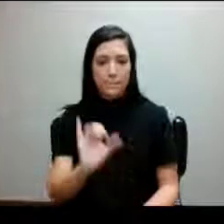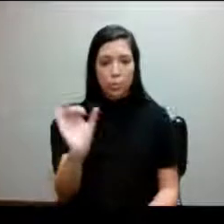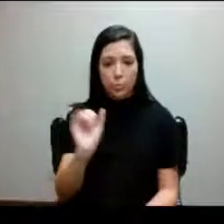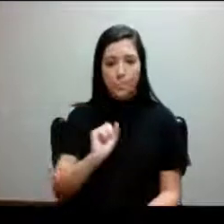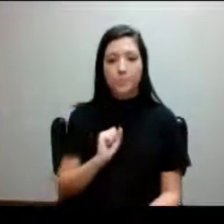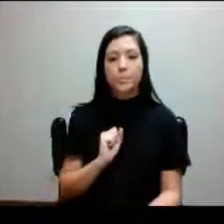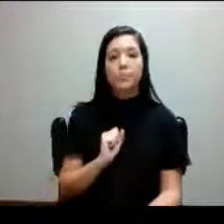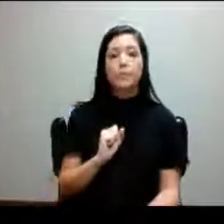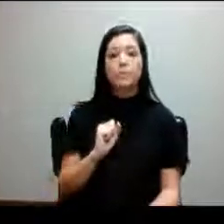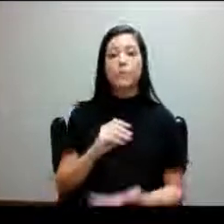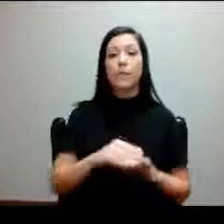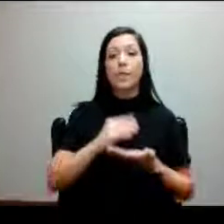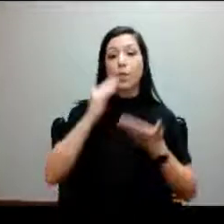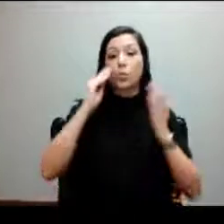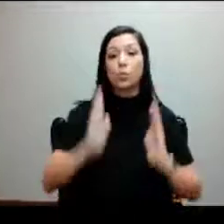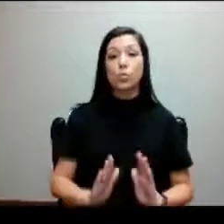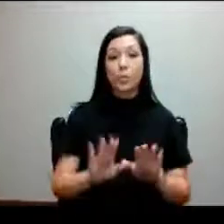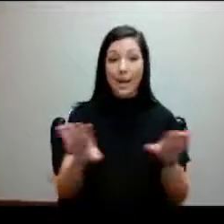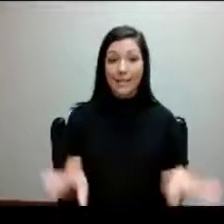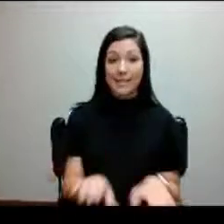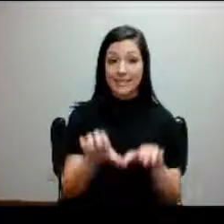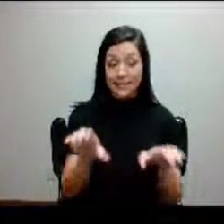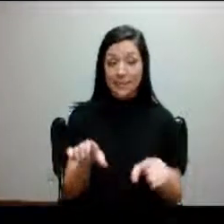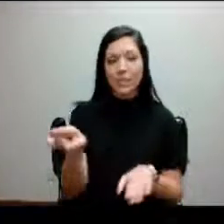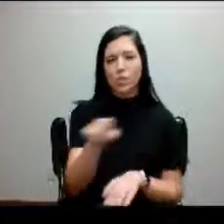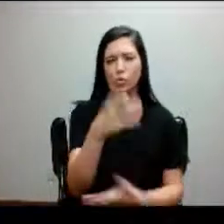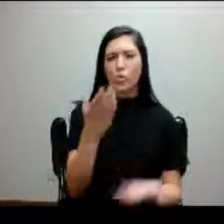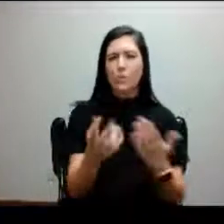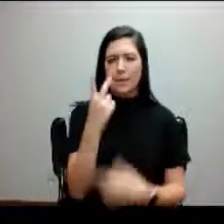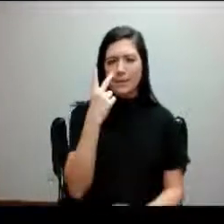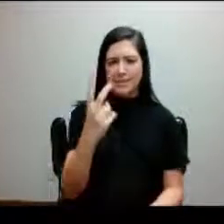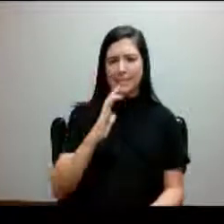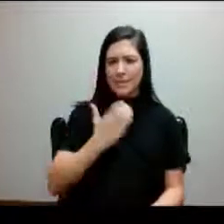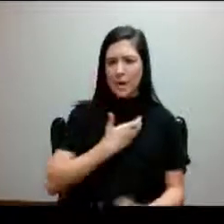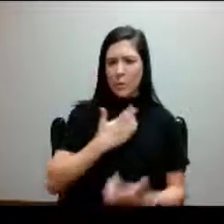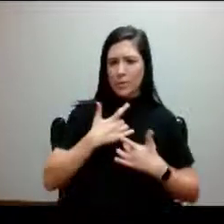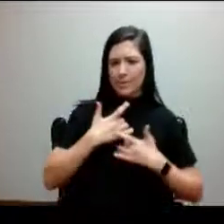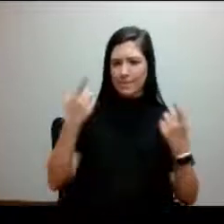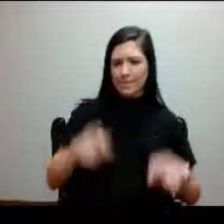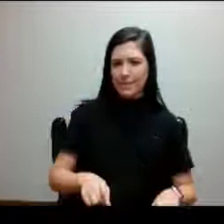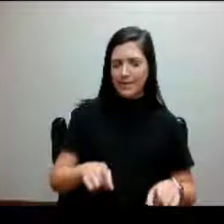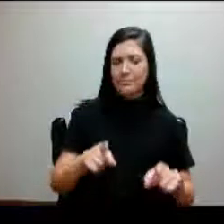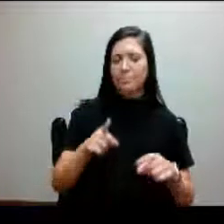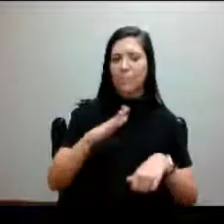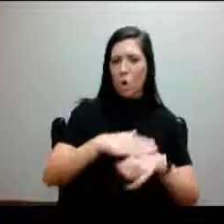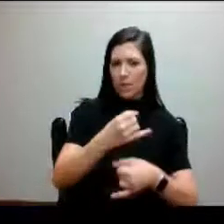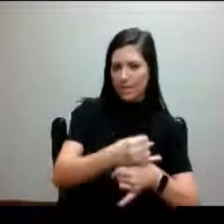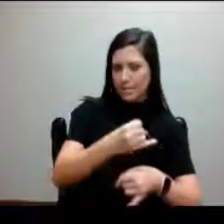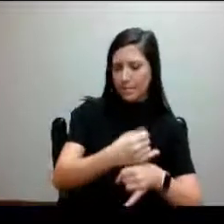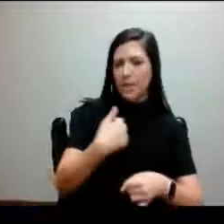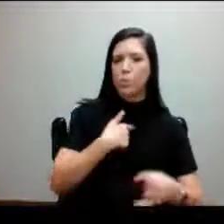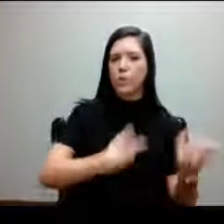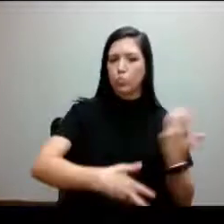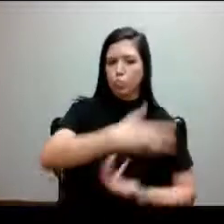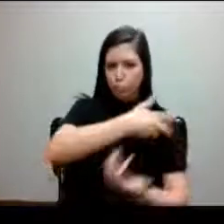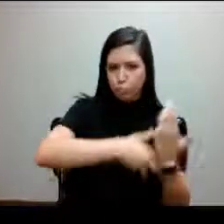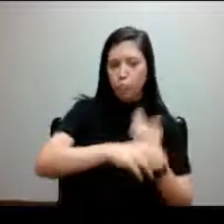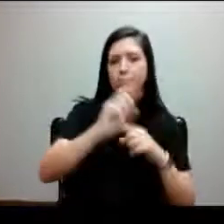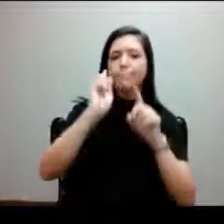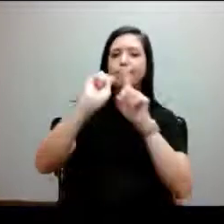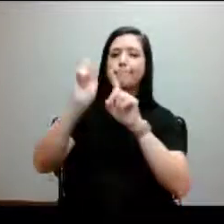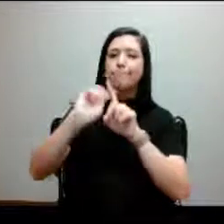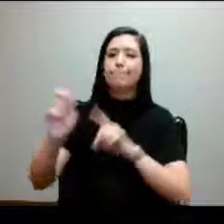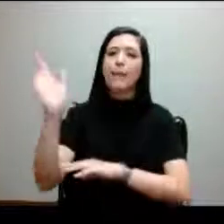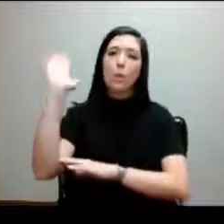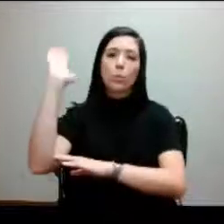Student activities, we you may see our events on campus that we are interactive. We have different speaking engagements.